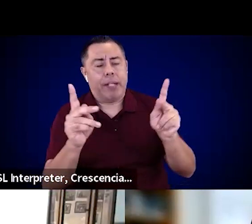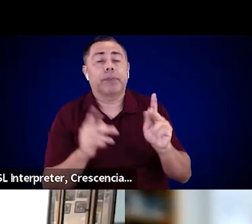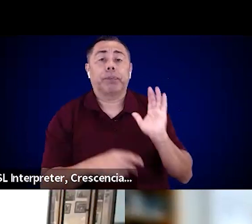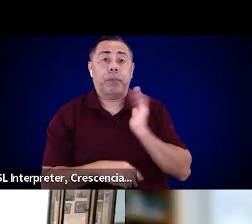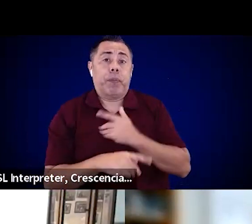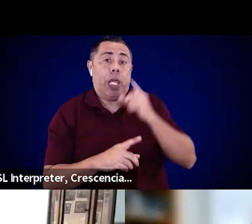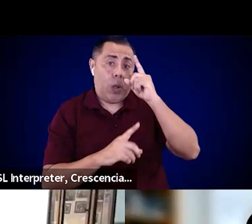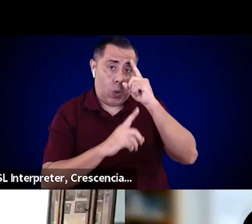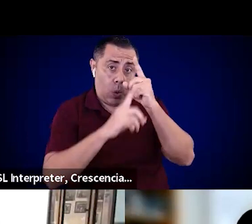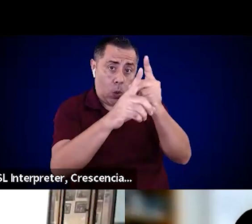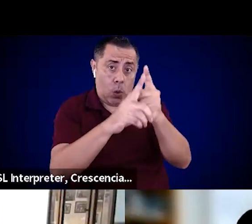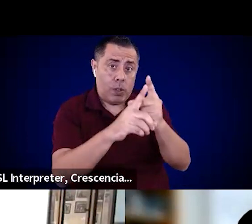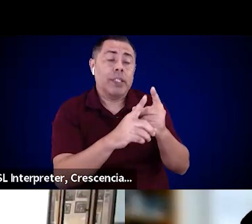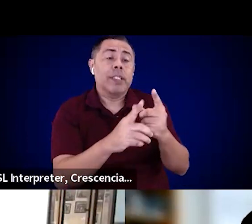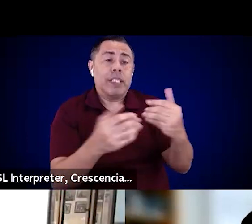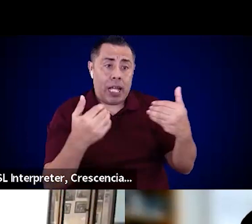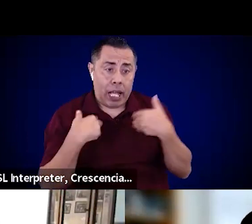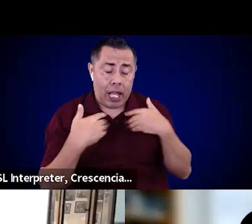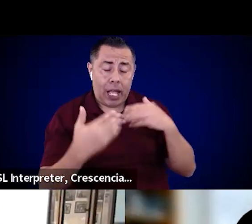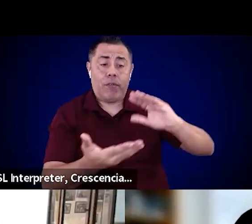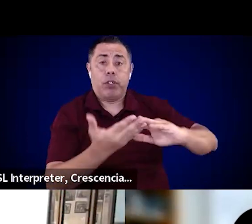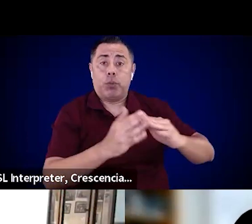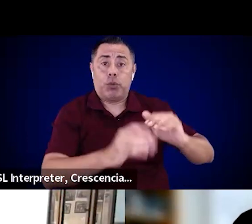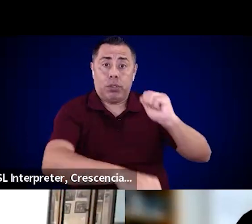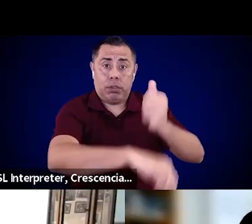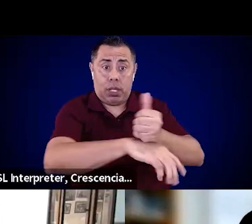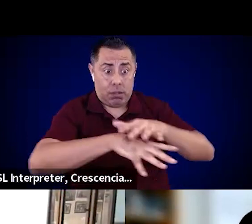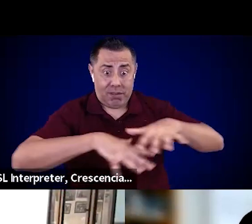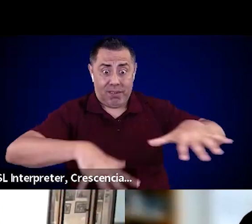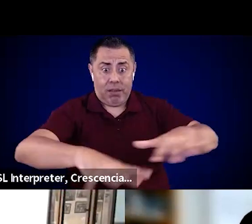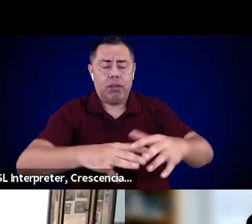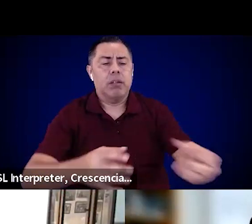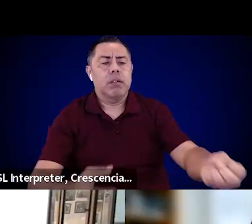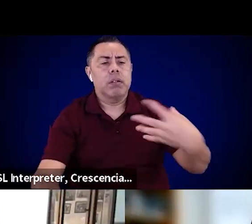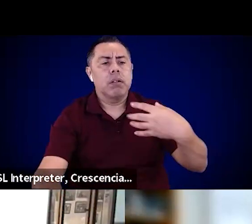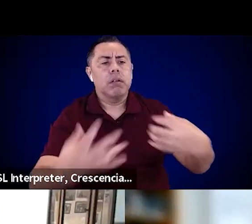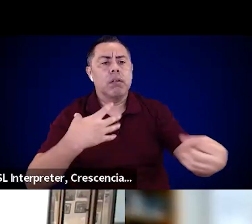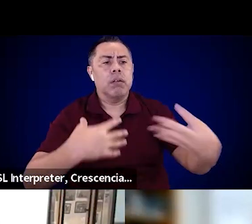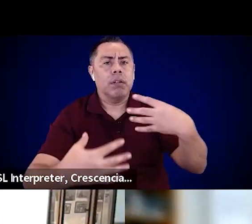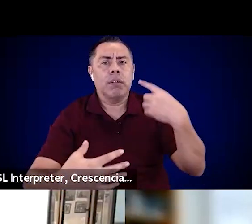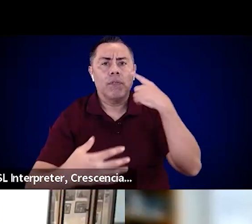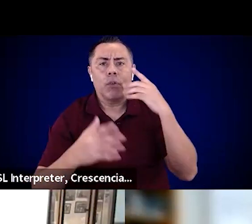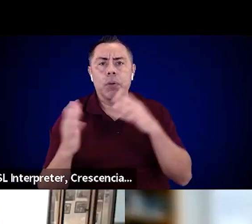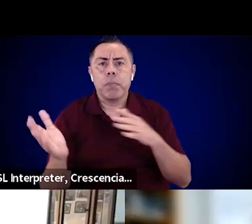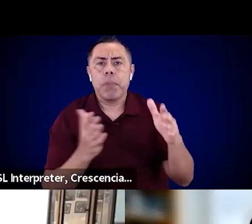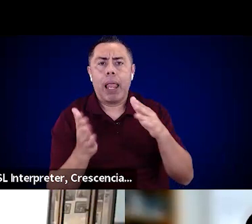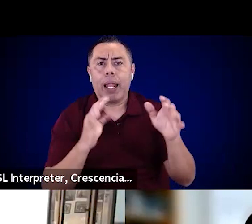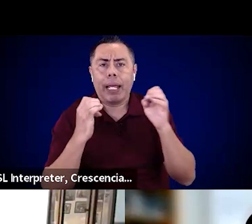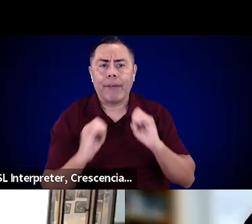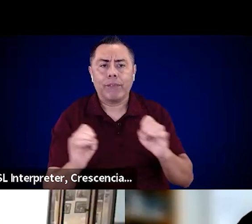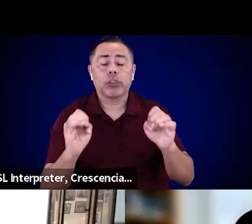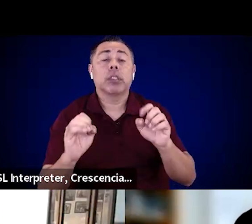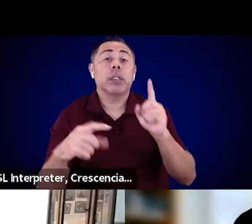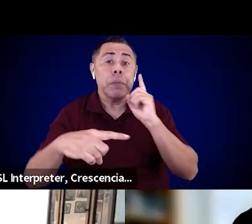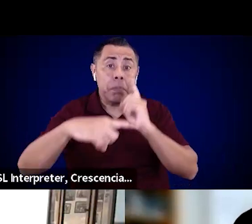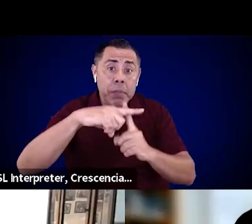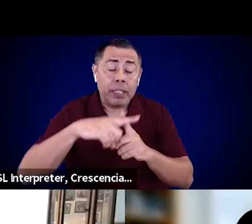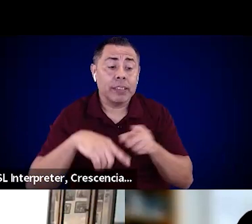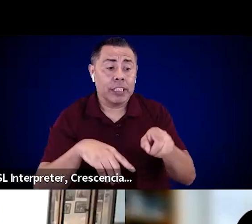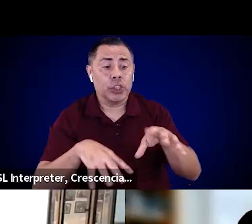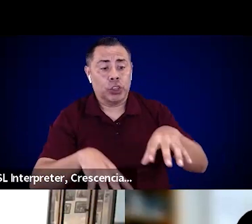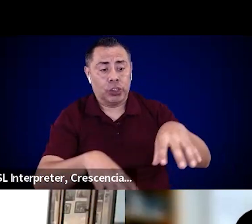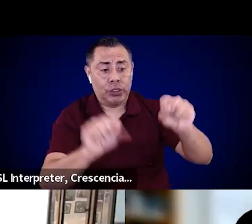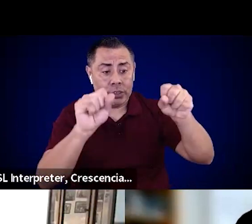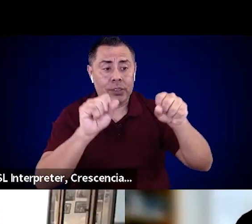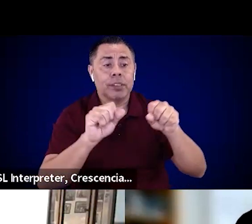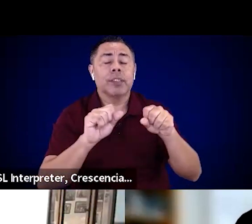provide input in both planning efforts and then lead exercises, especially evacuation drills in their community. These happen every year in